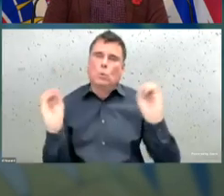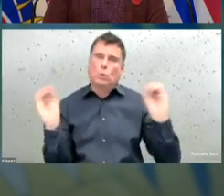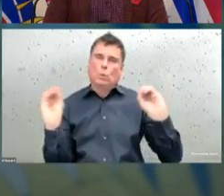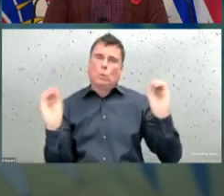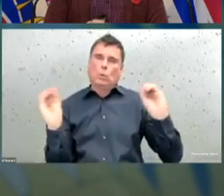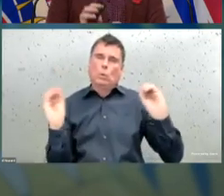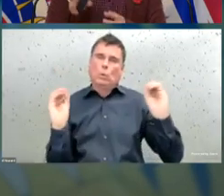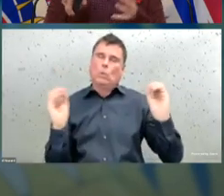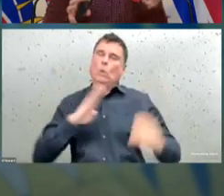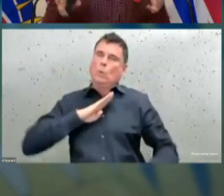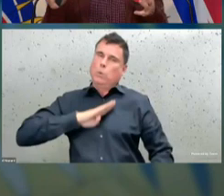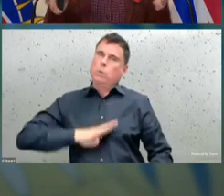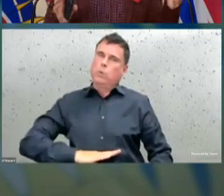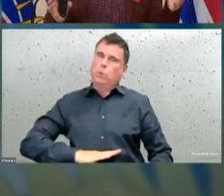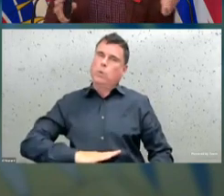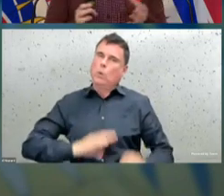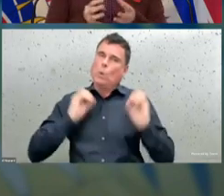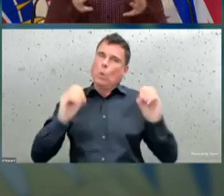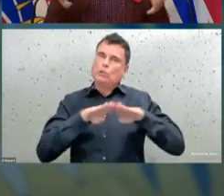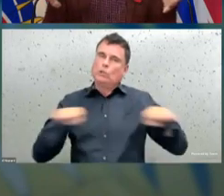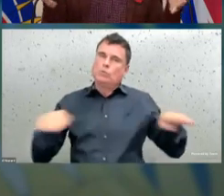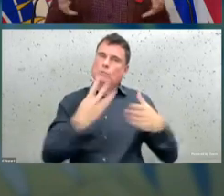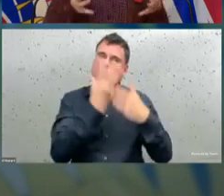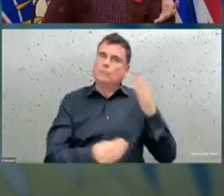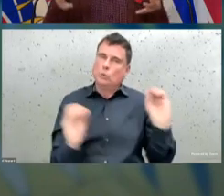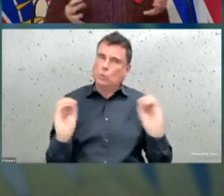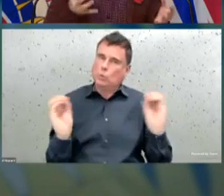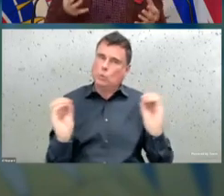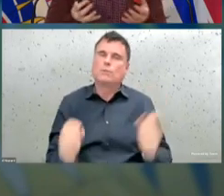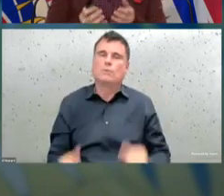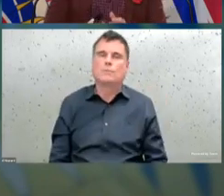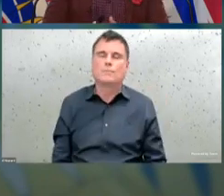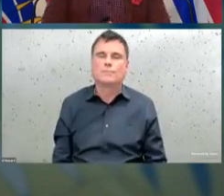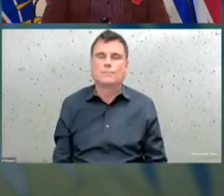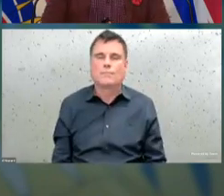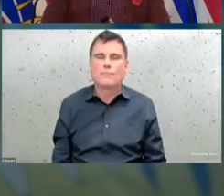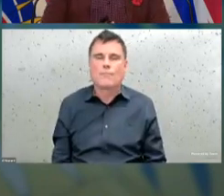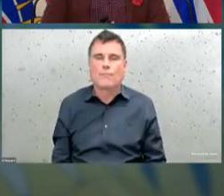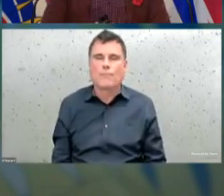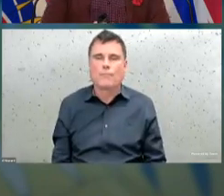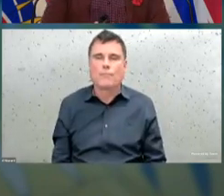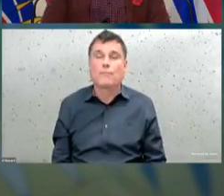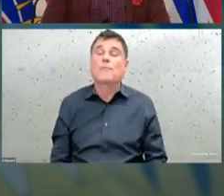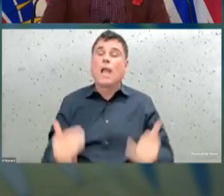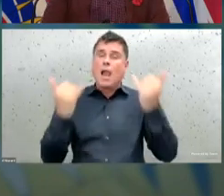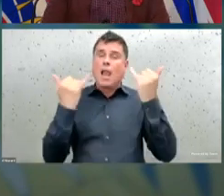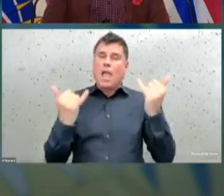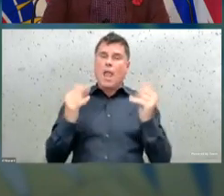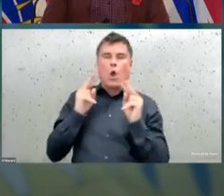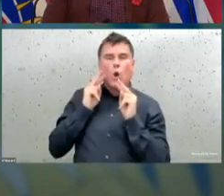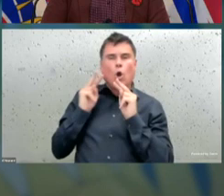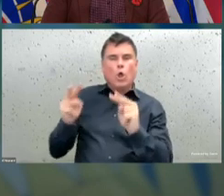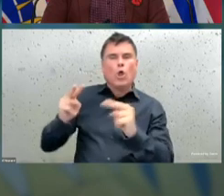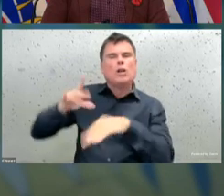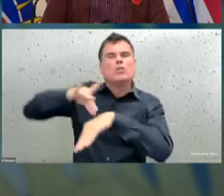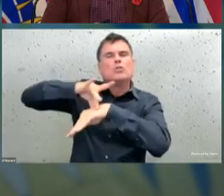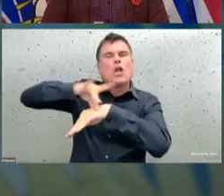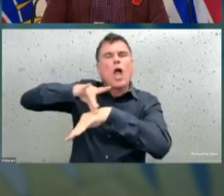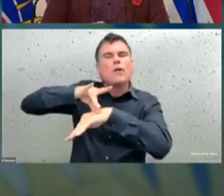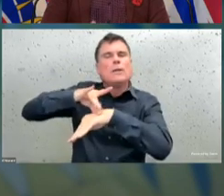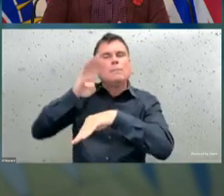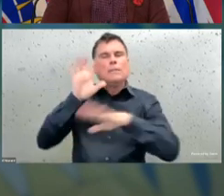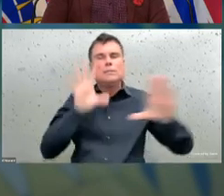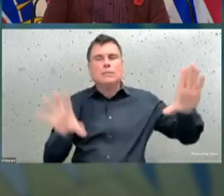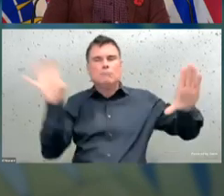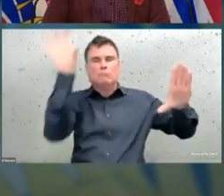break it down again by geography and age to help a better understanding of who, where children are being infected and at what